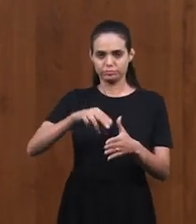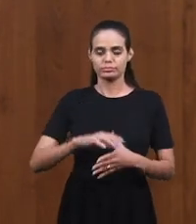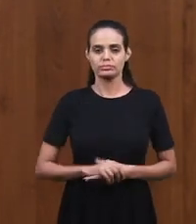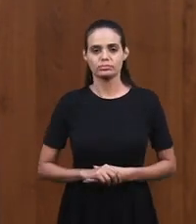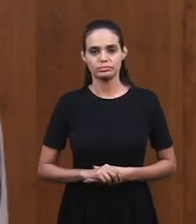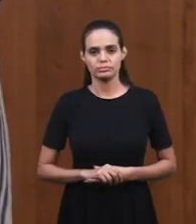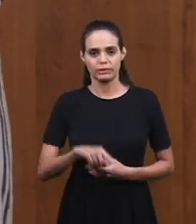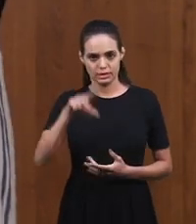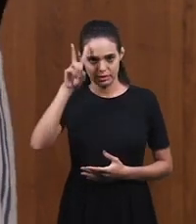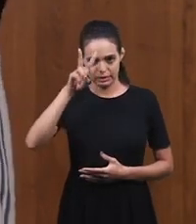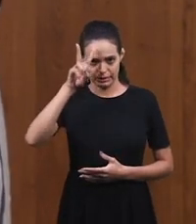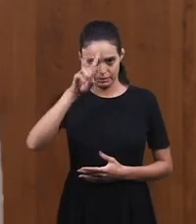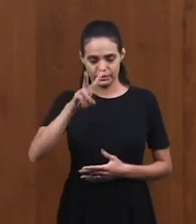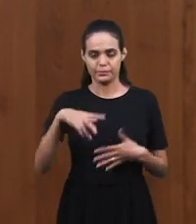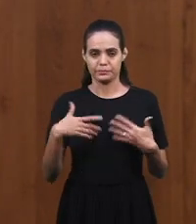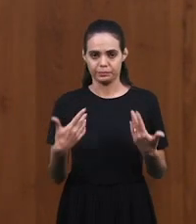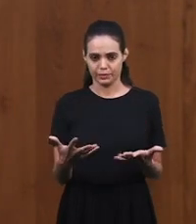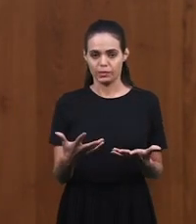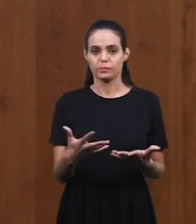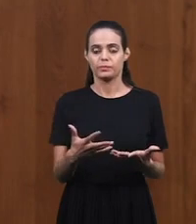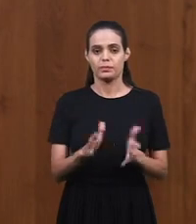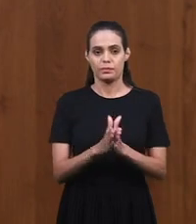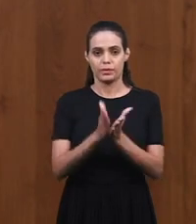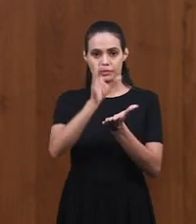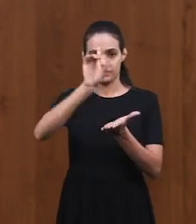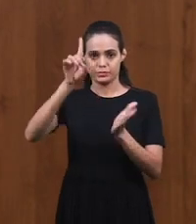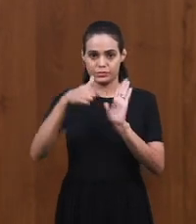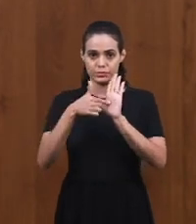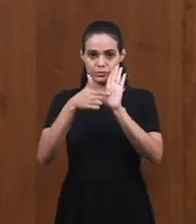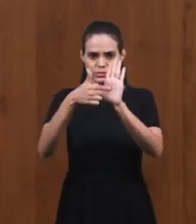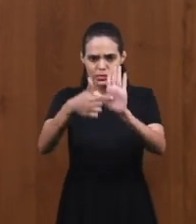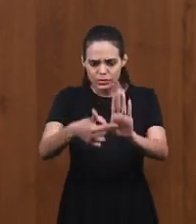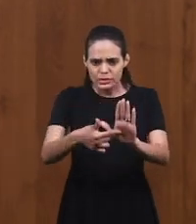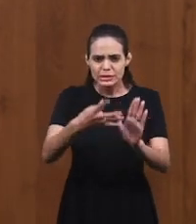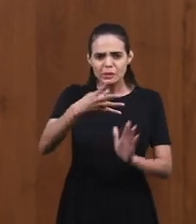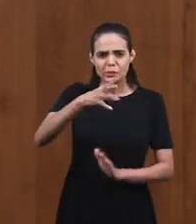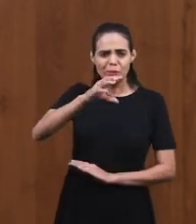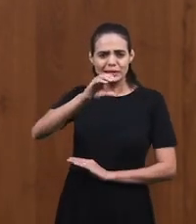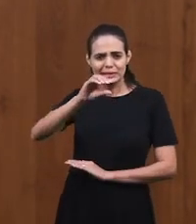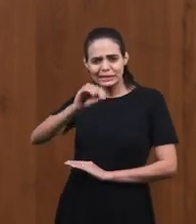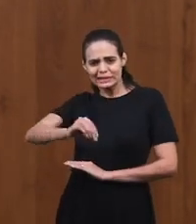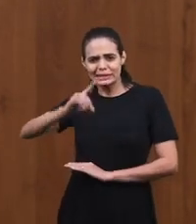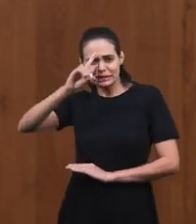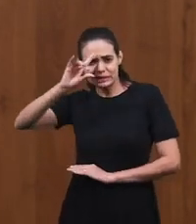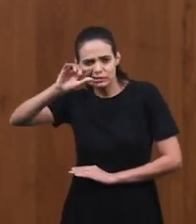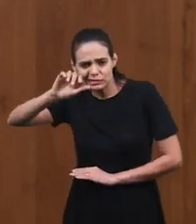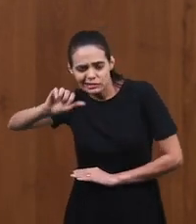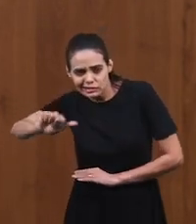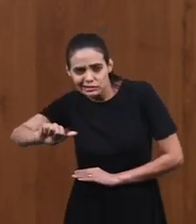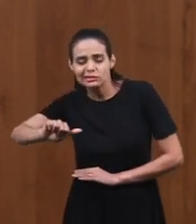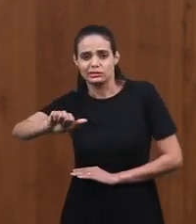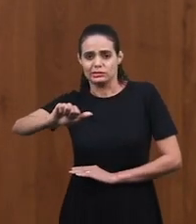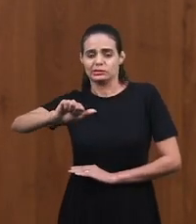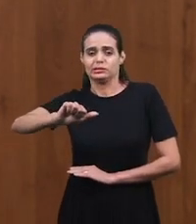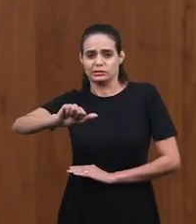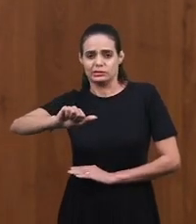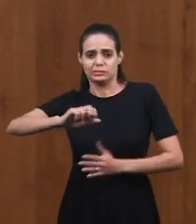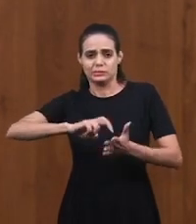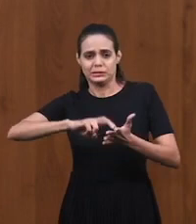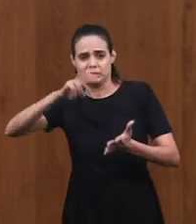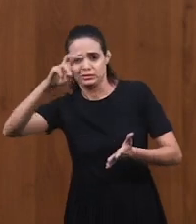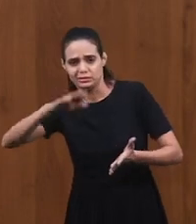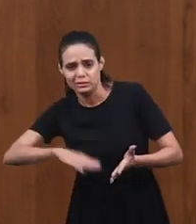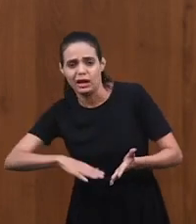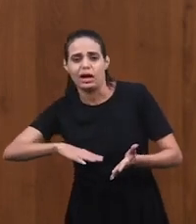go back a little bit to the beginning of the story. So the Bible tells us that it rained for